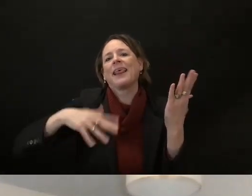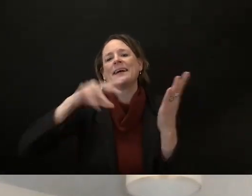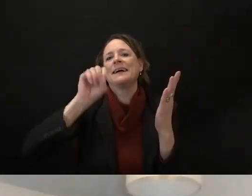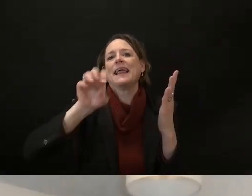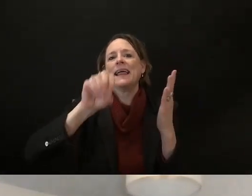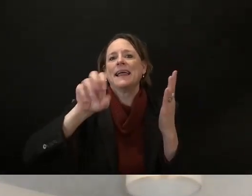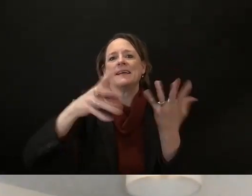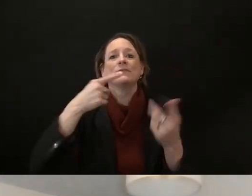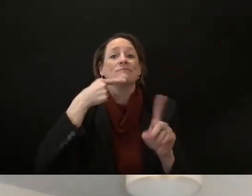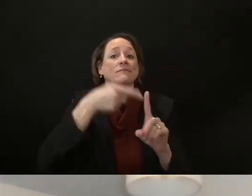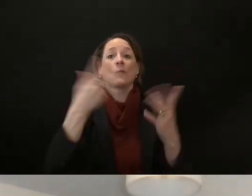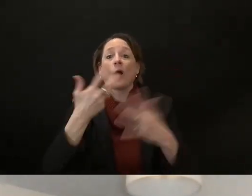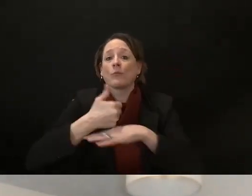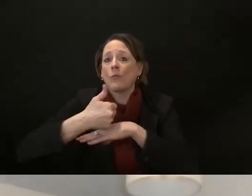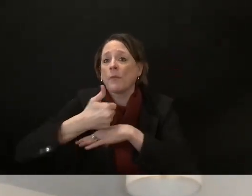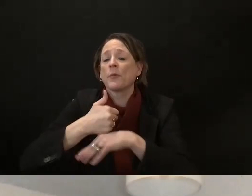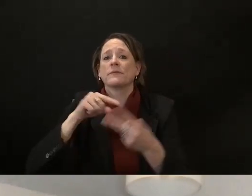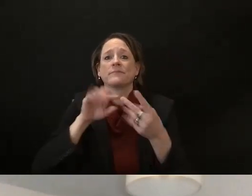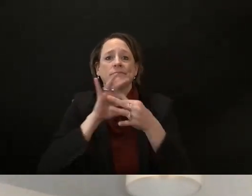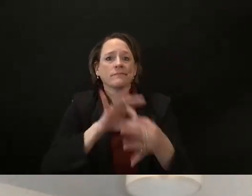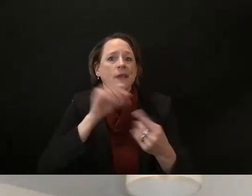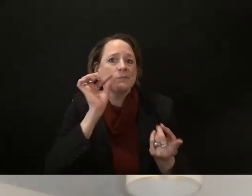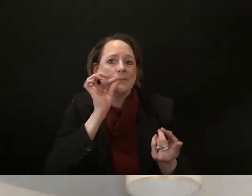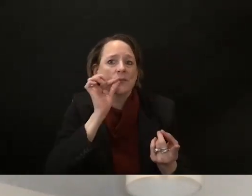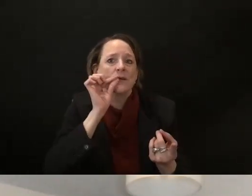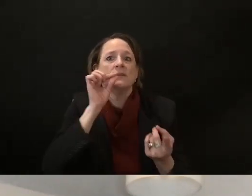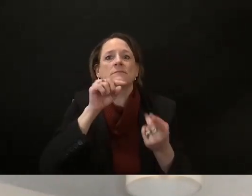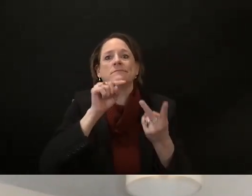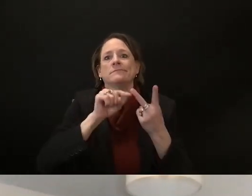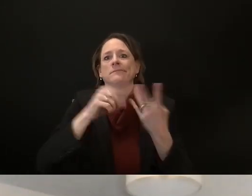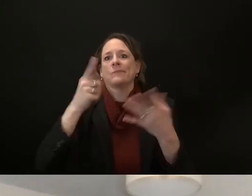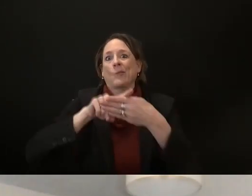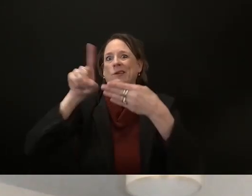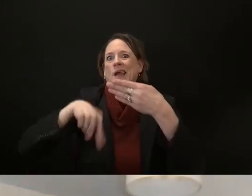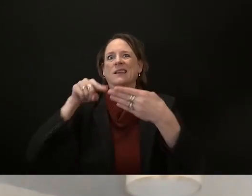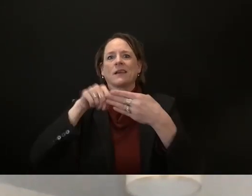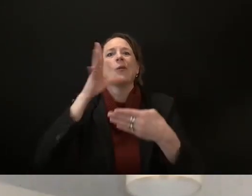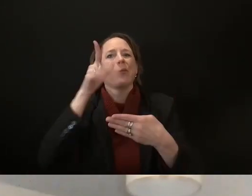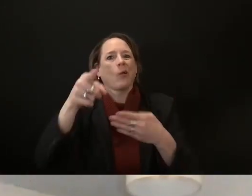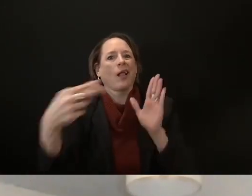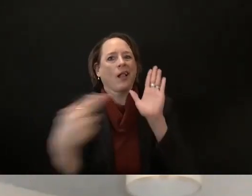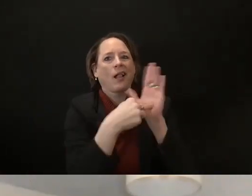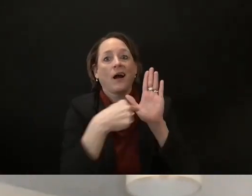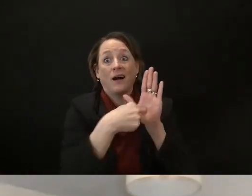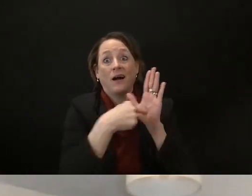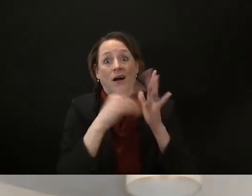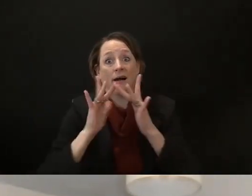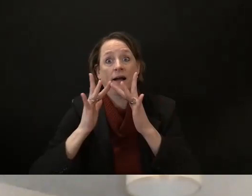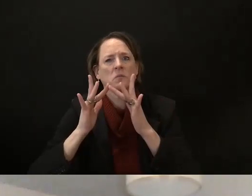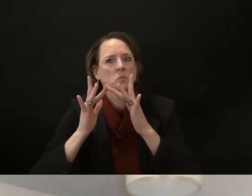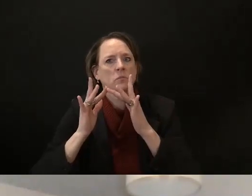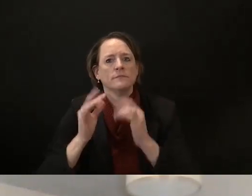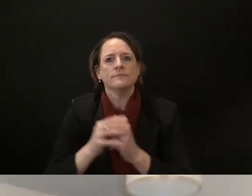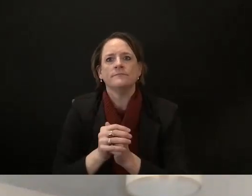and more so you can check those results where you know see if you stand in the same position as your uh your neighbors on these issues